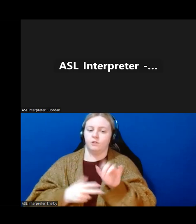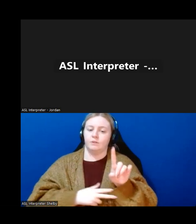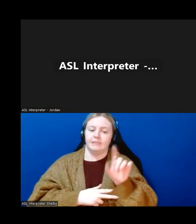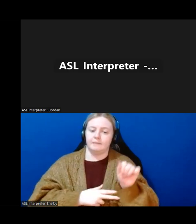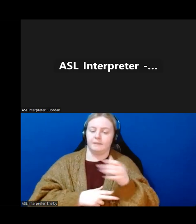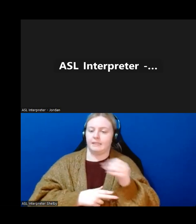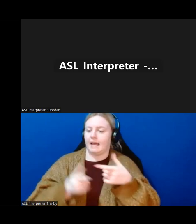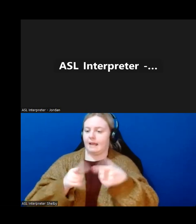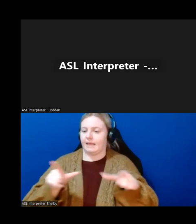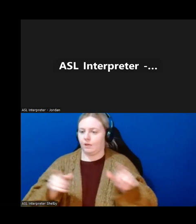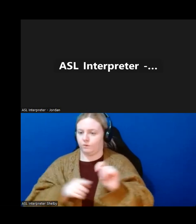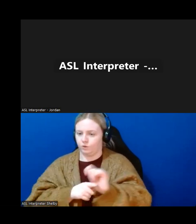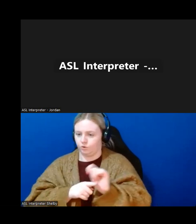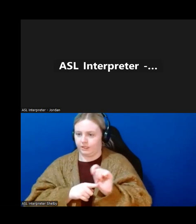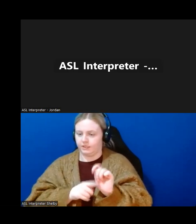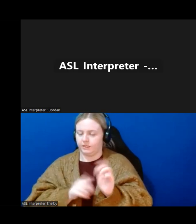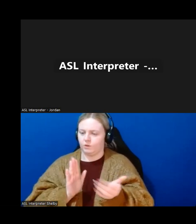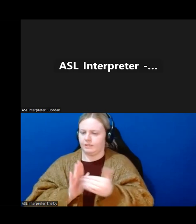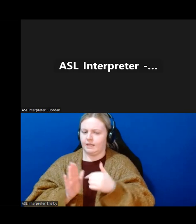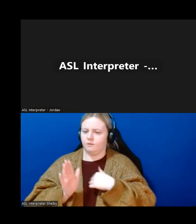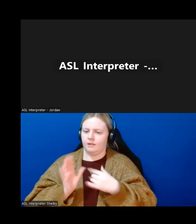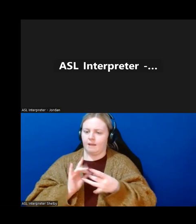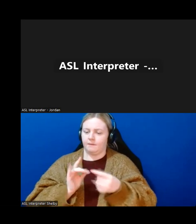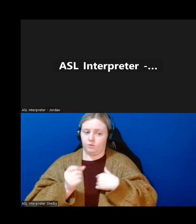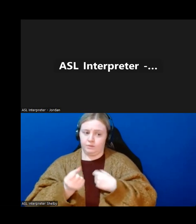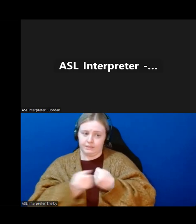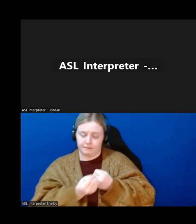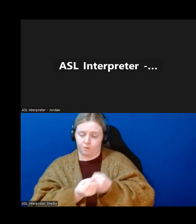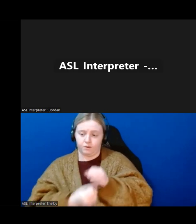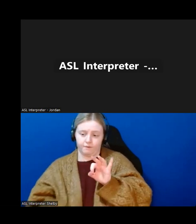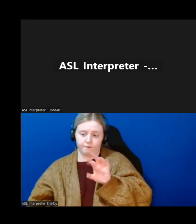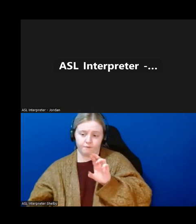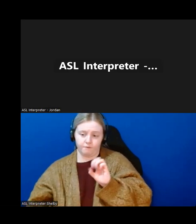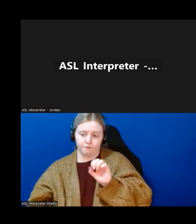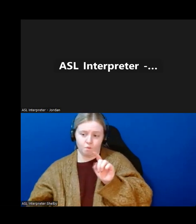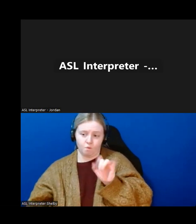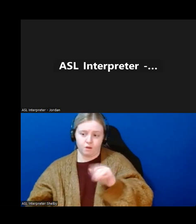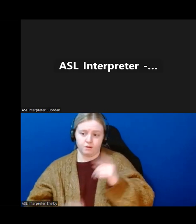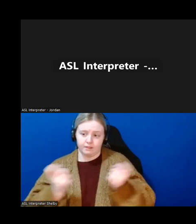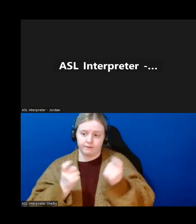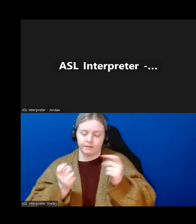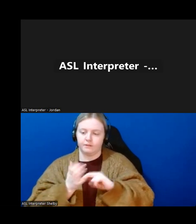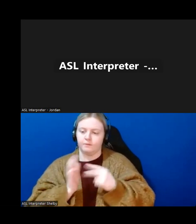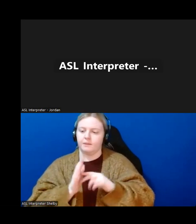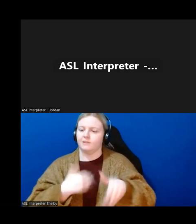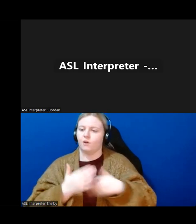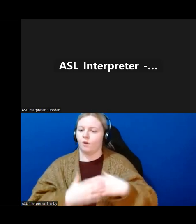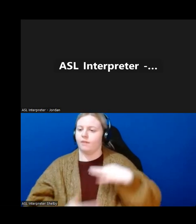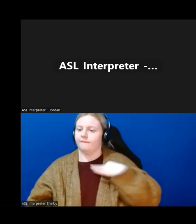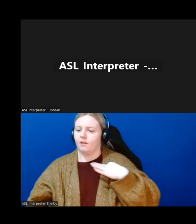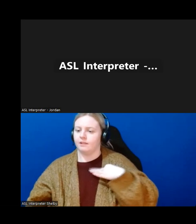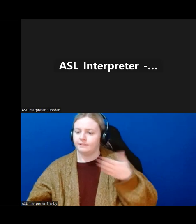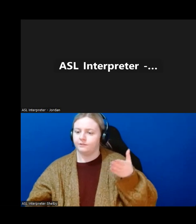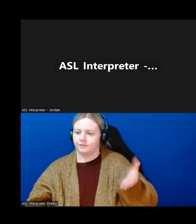So again, when I mentioned that we offer support to the Frosty Festival, all volunteers that work the Frosty